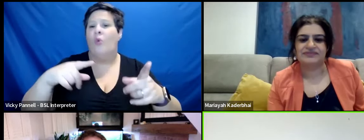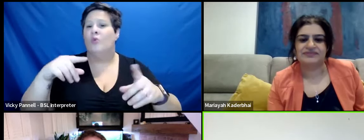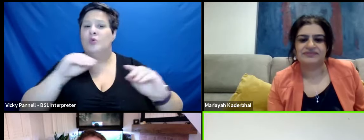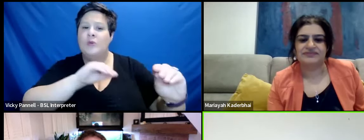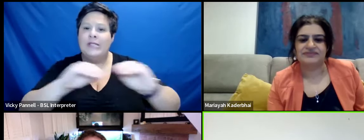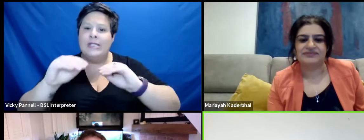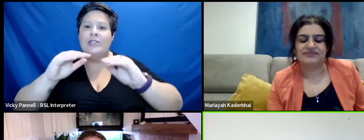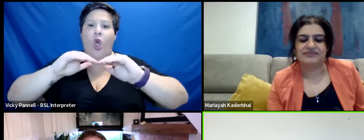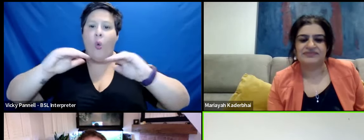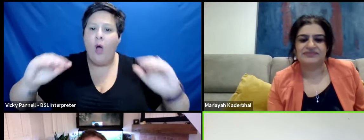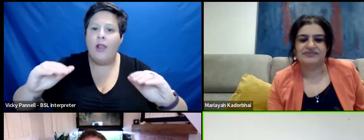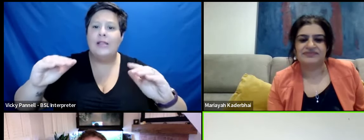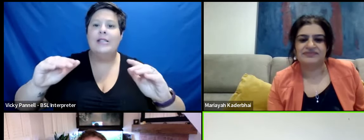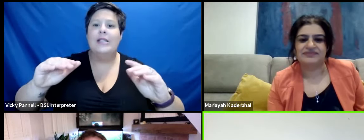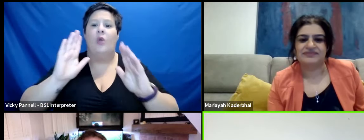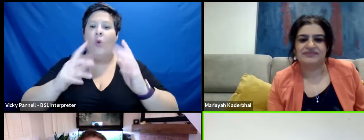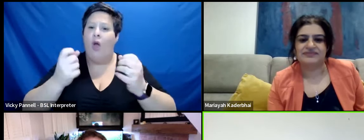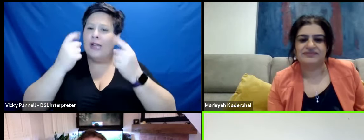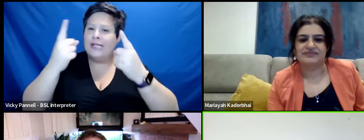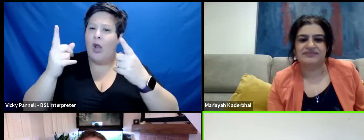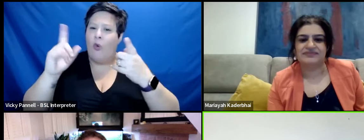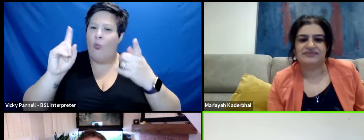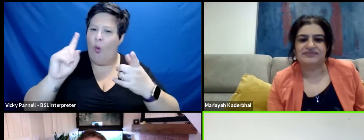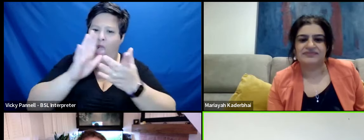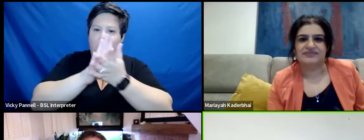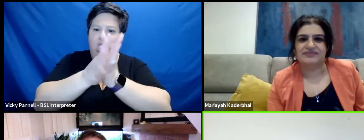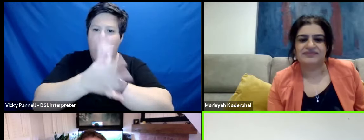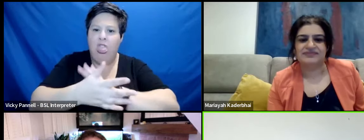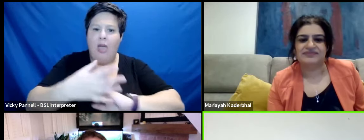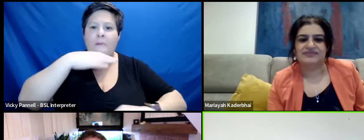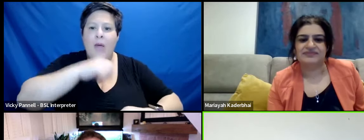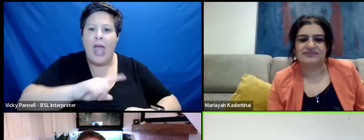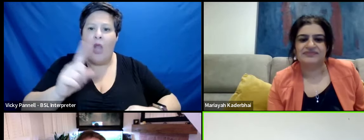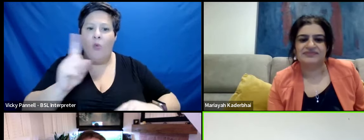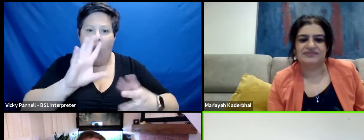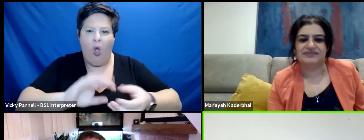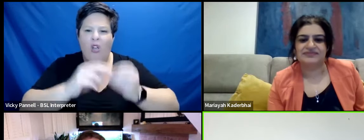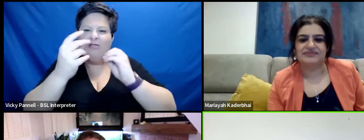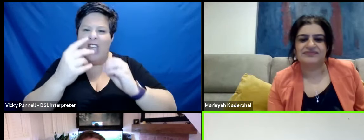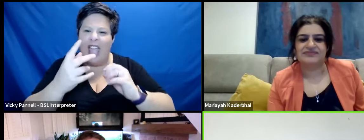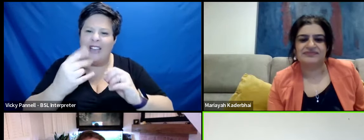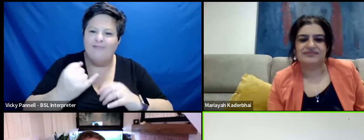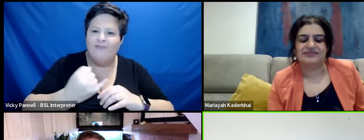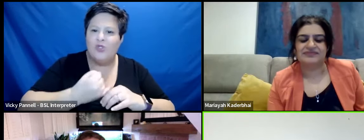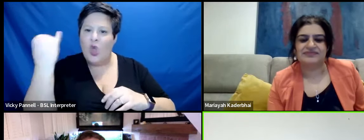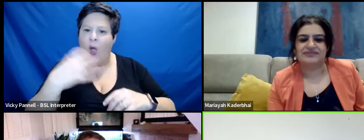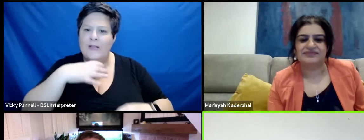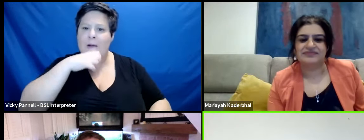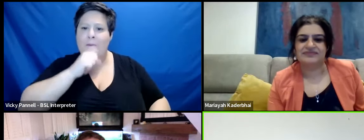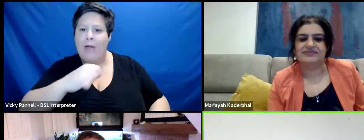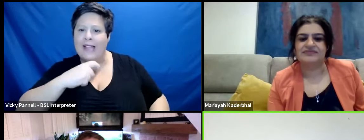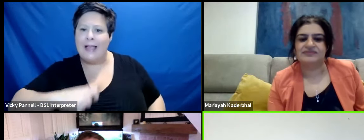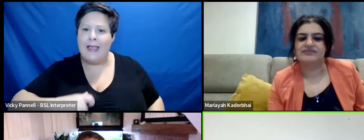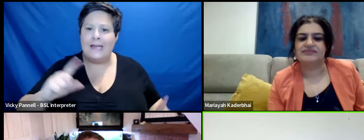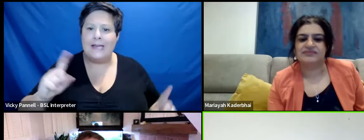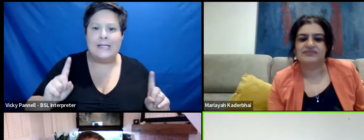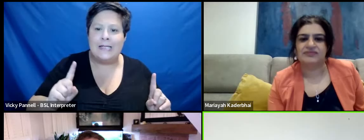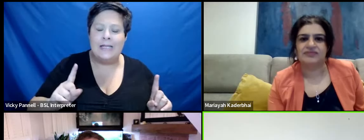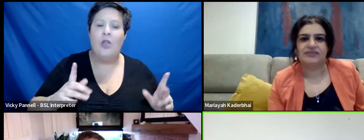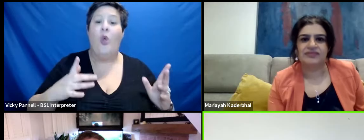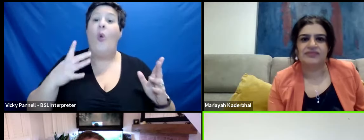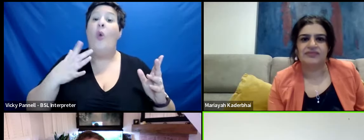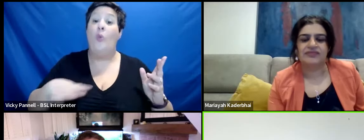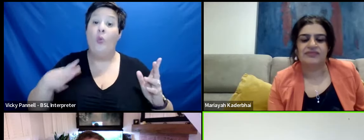understand what poisons the well in men that what creates toxic masculinity, we need to